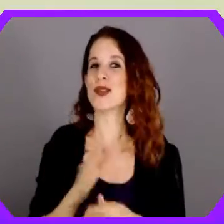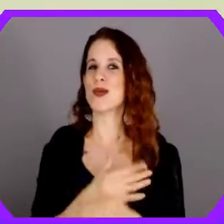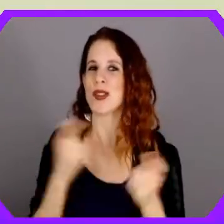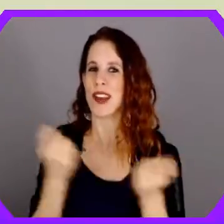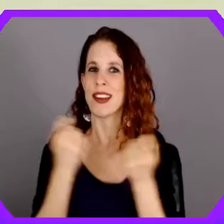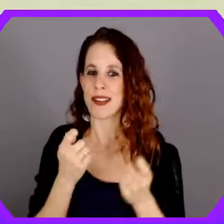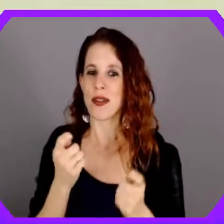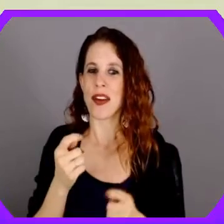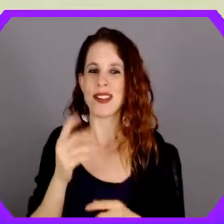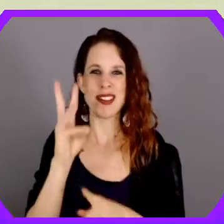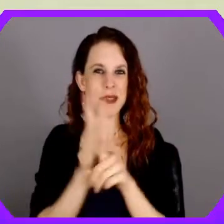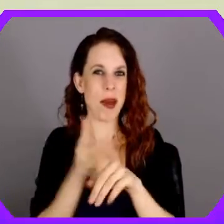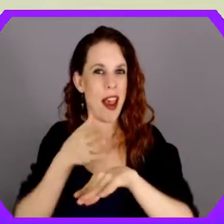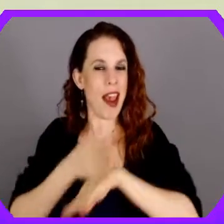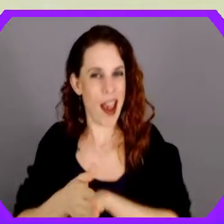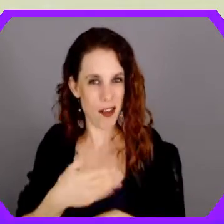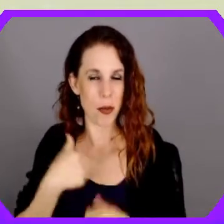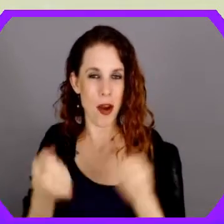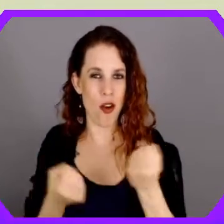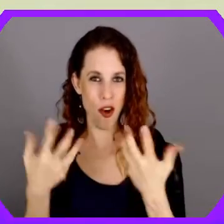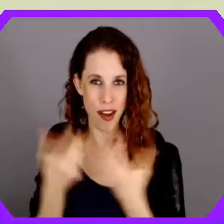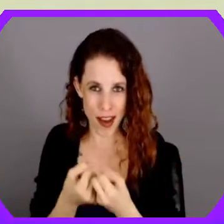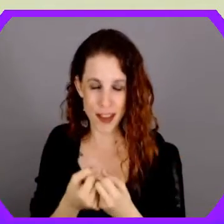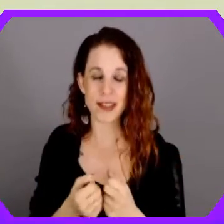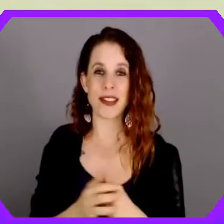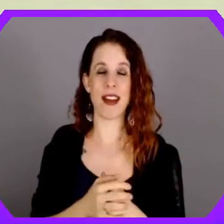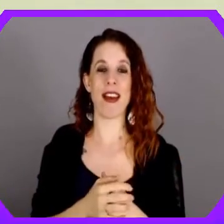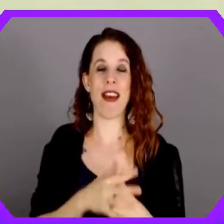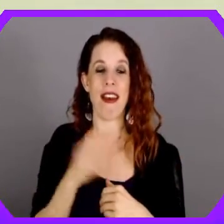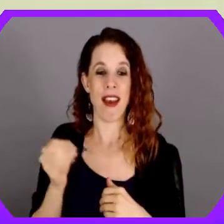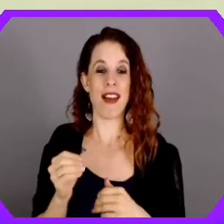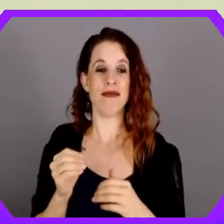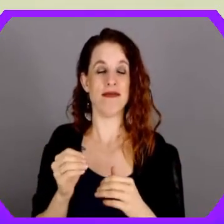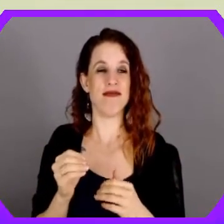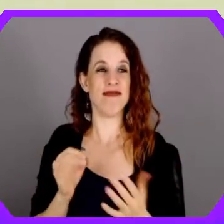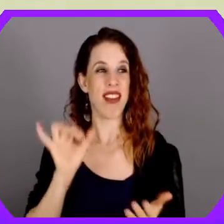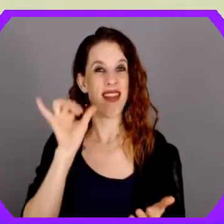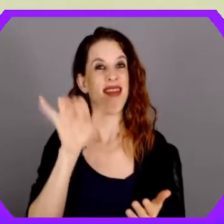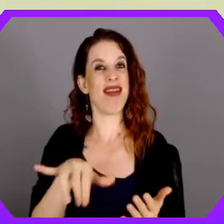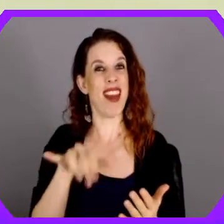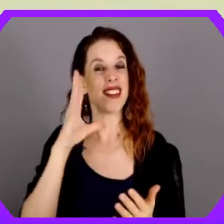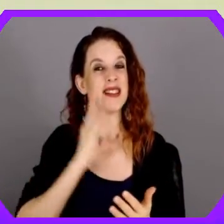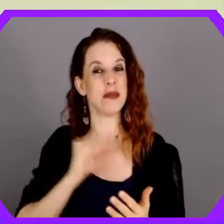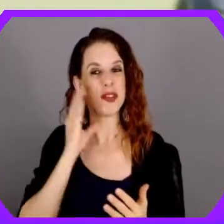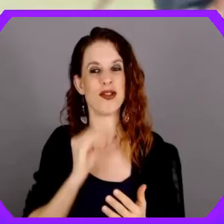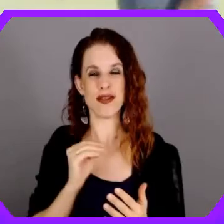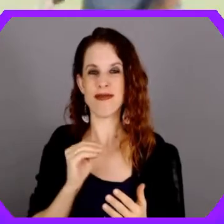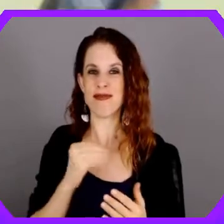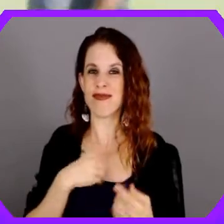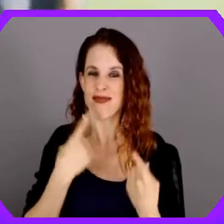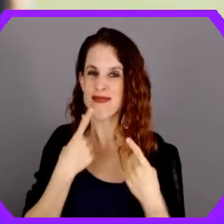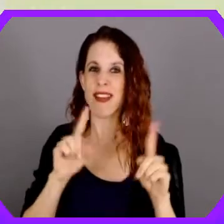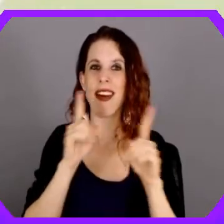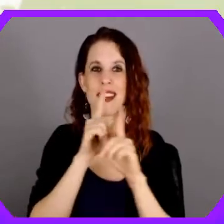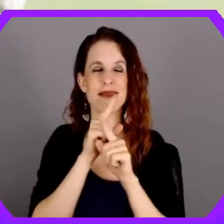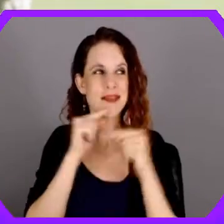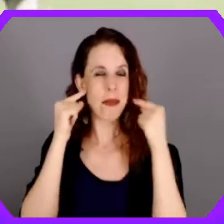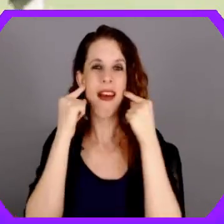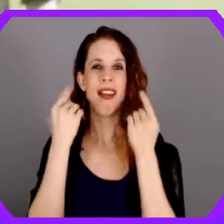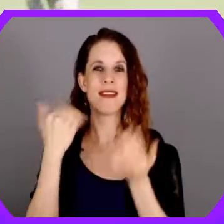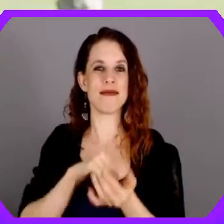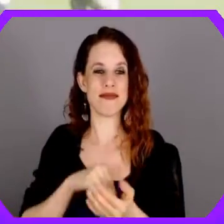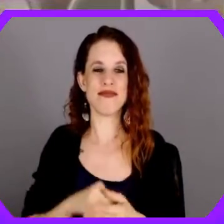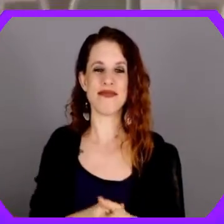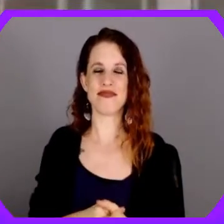first music festival, however, six months after my car accident. And it was at that place that I